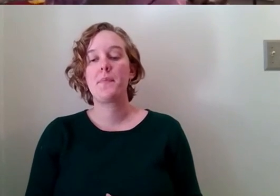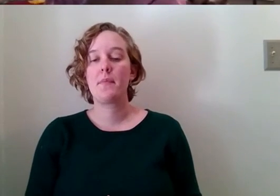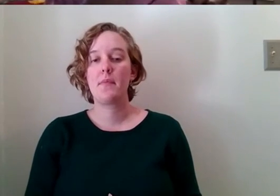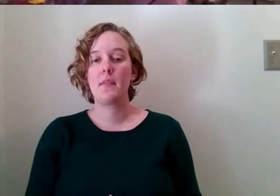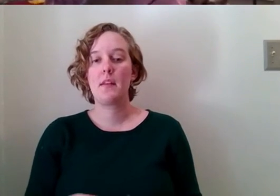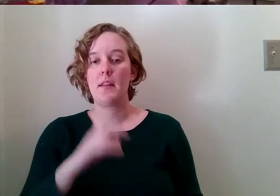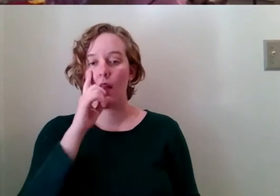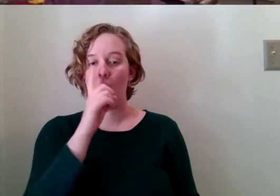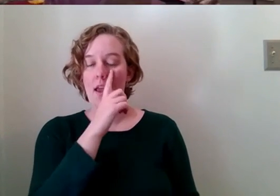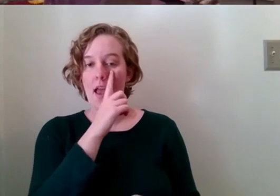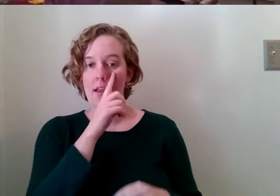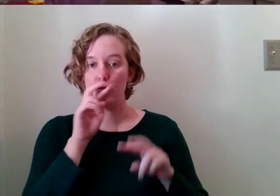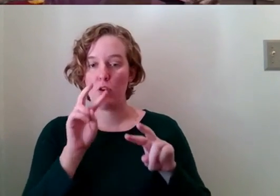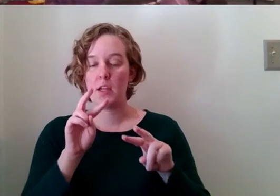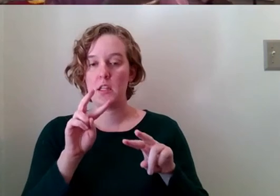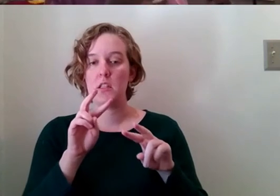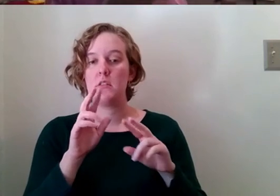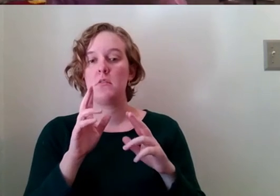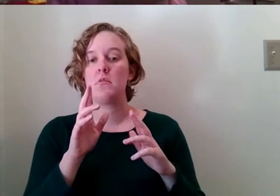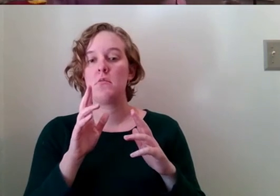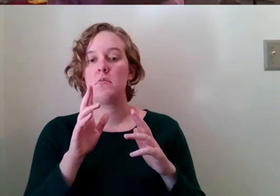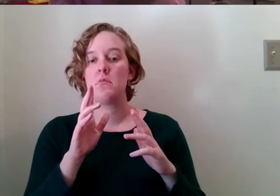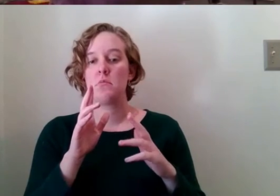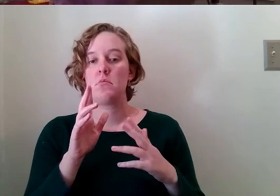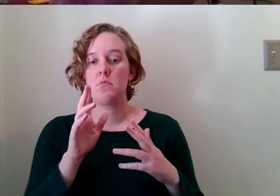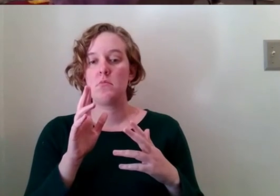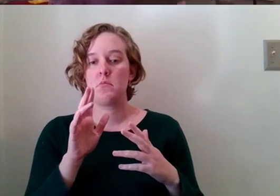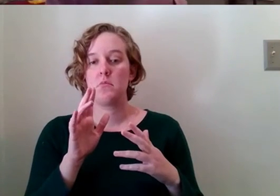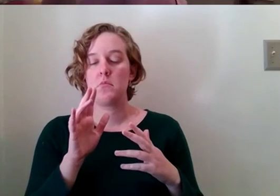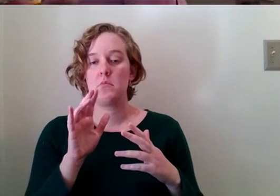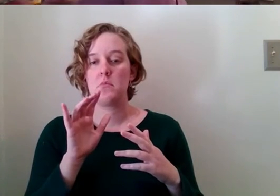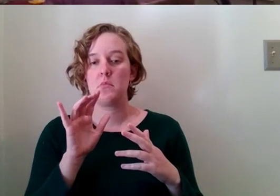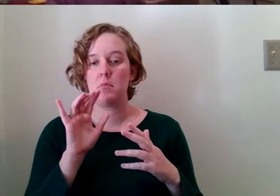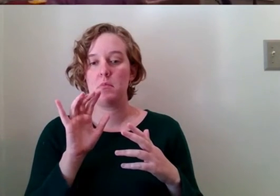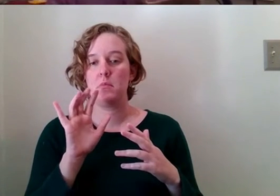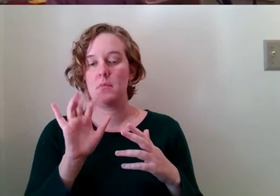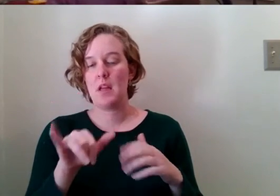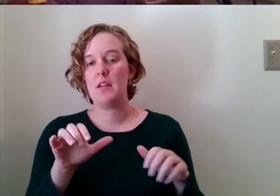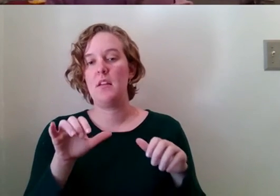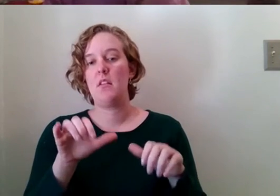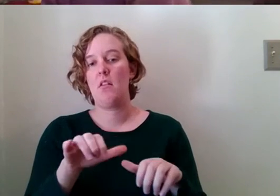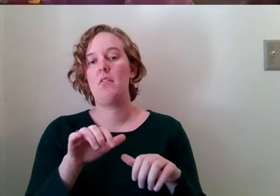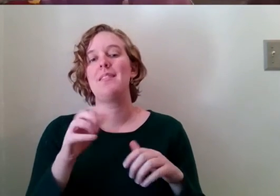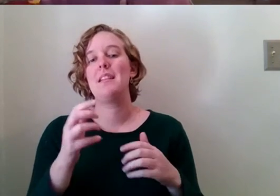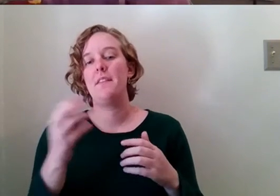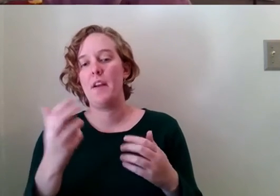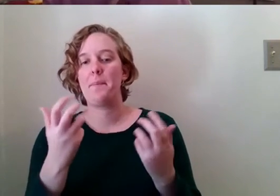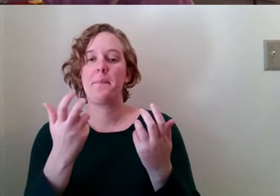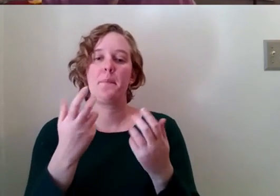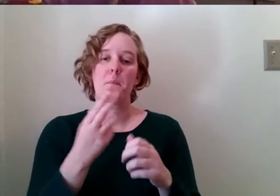tracking uh is um is done in by this device in conjunction with our software